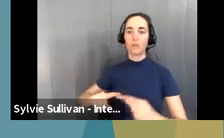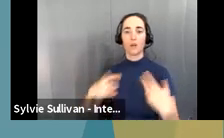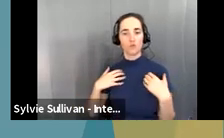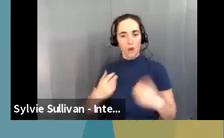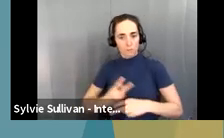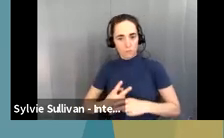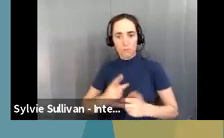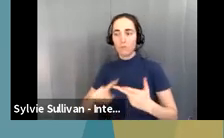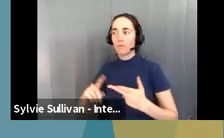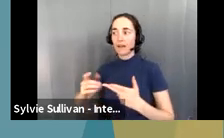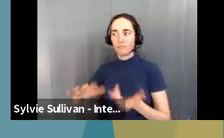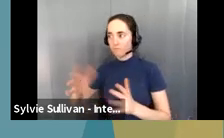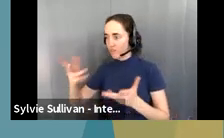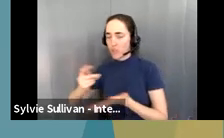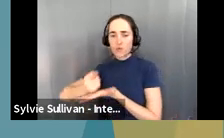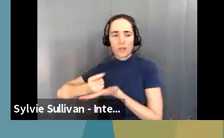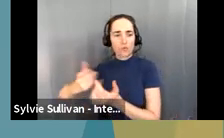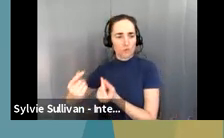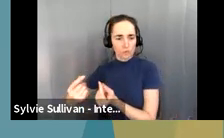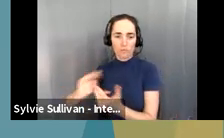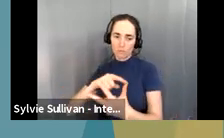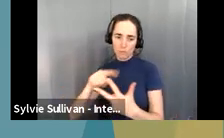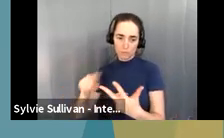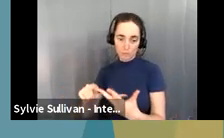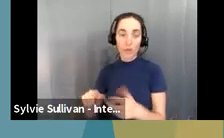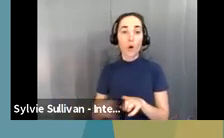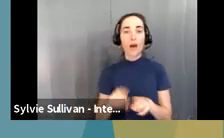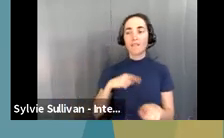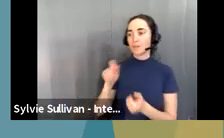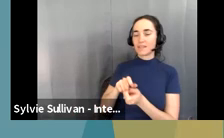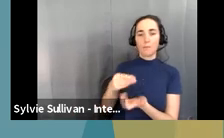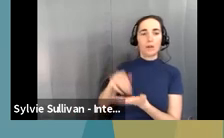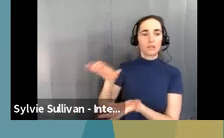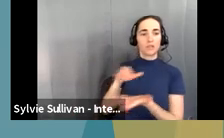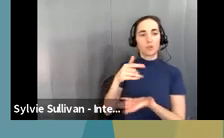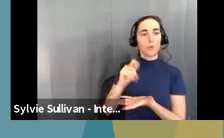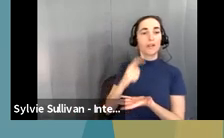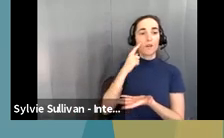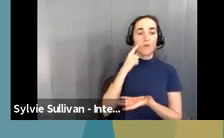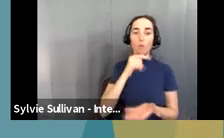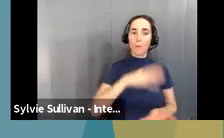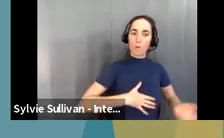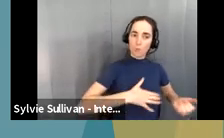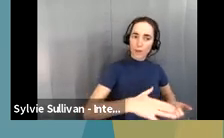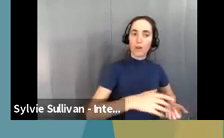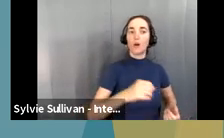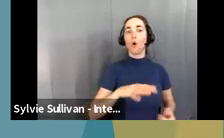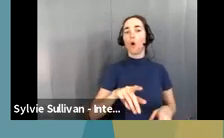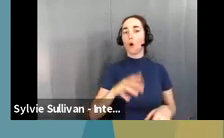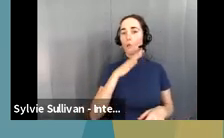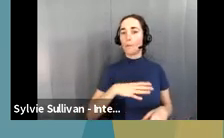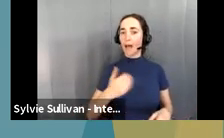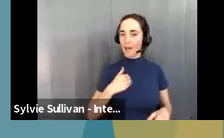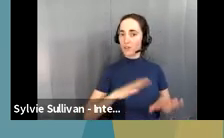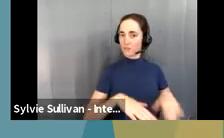Um, we also have some targeted grants toward pregnant women and women with dependent children. And, um, as I noted earlier,